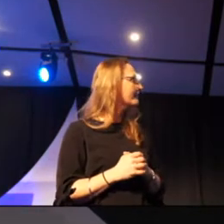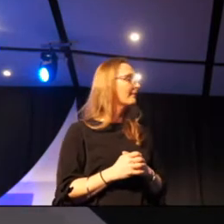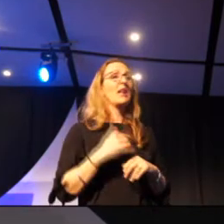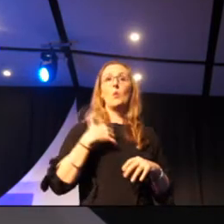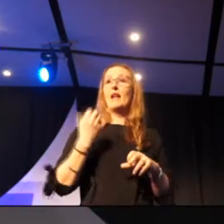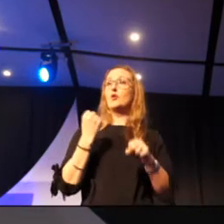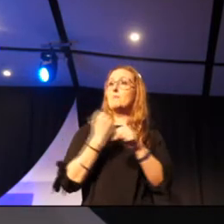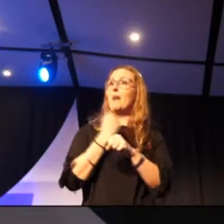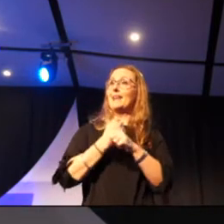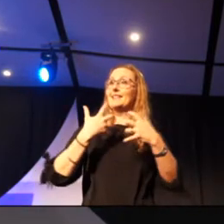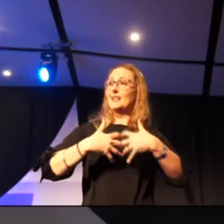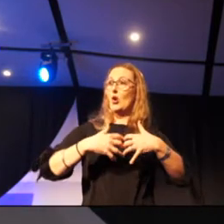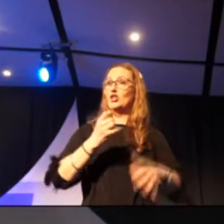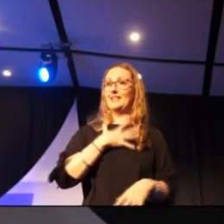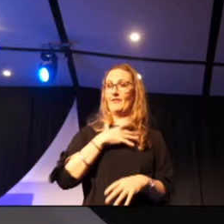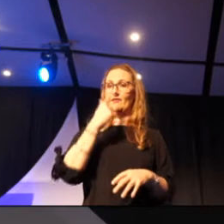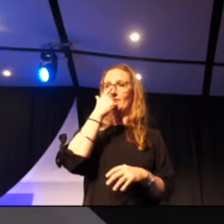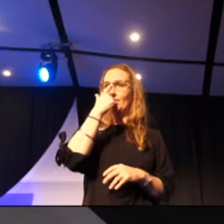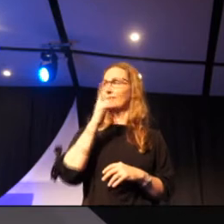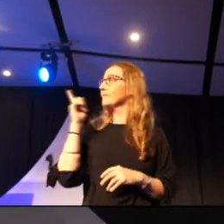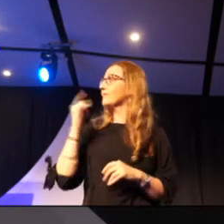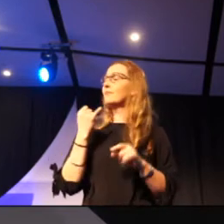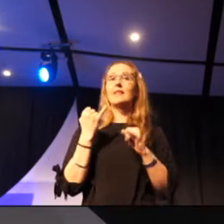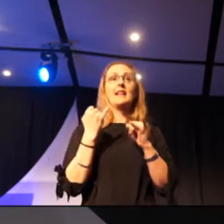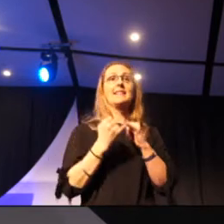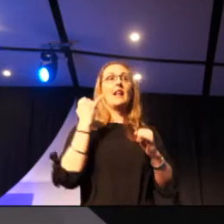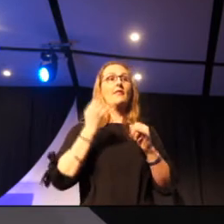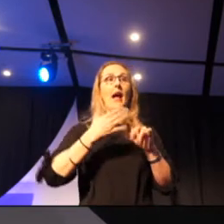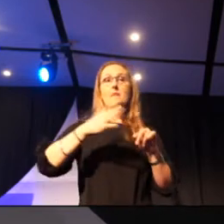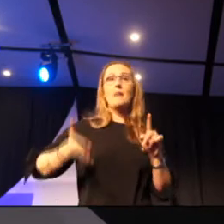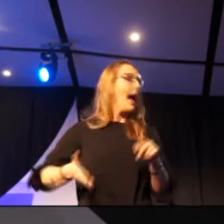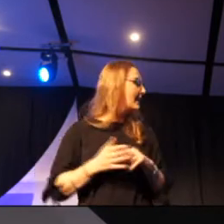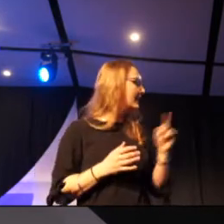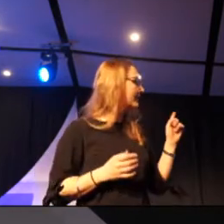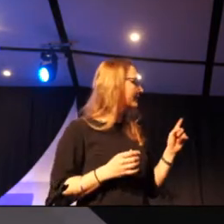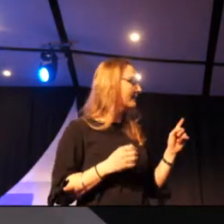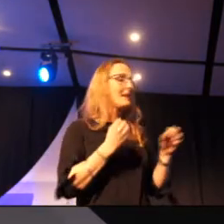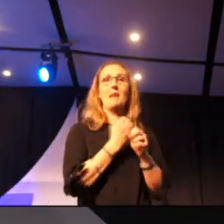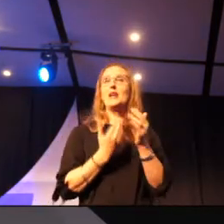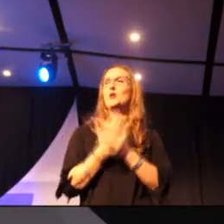This is again down at Silver Bay in the workshop, rather unconventional tool work there.